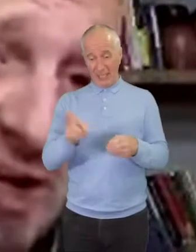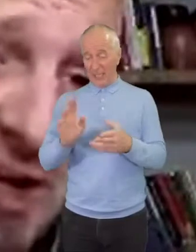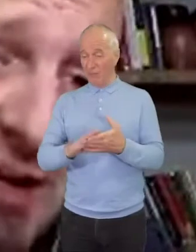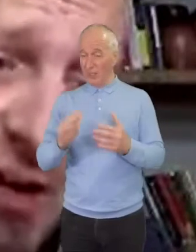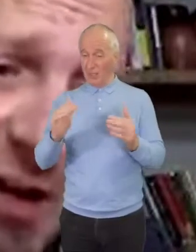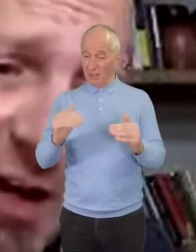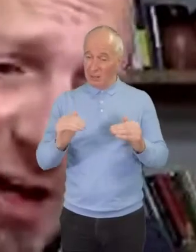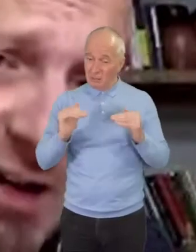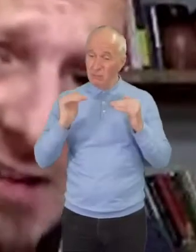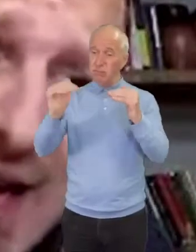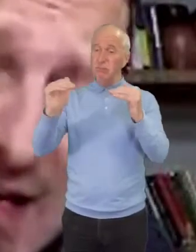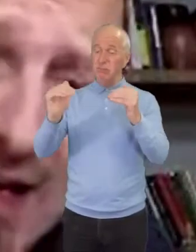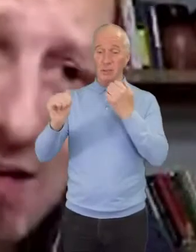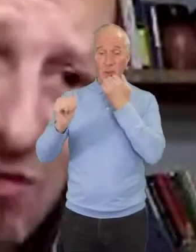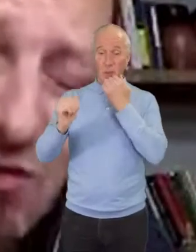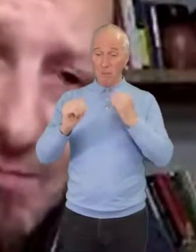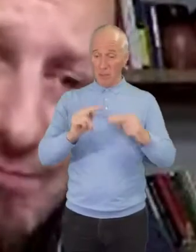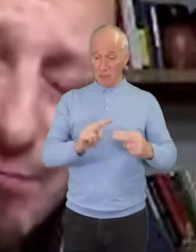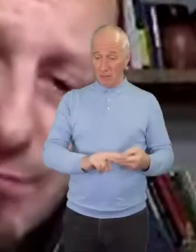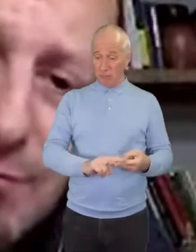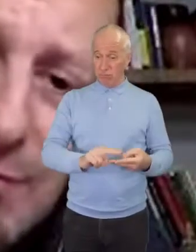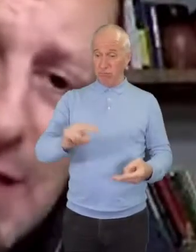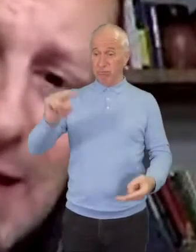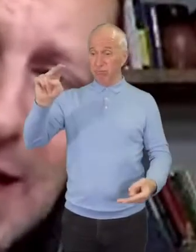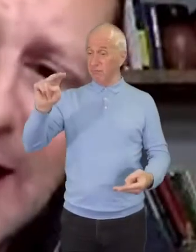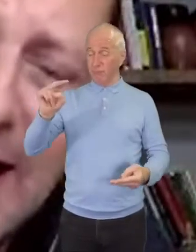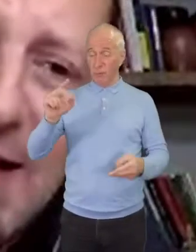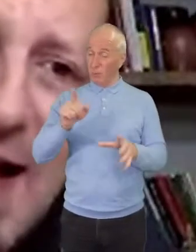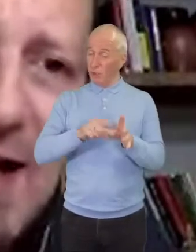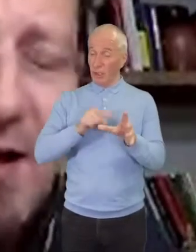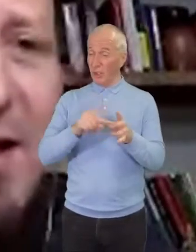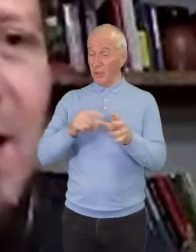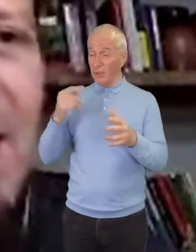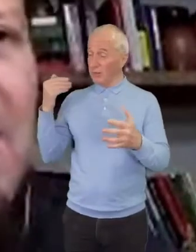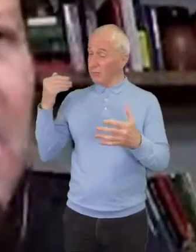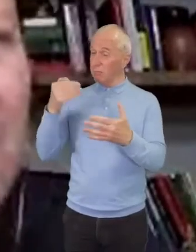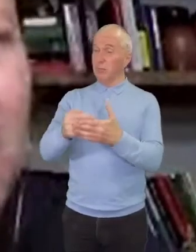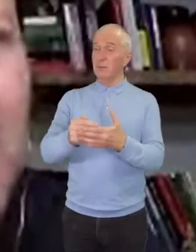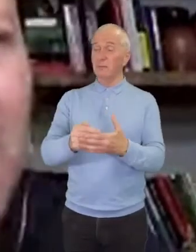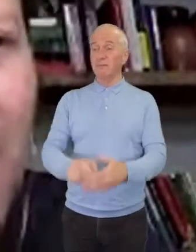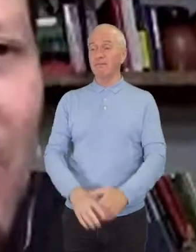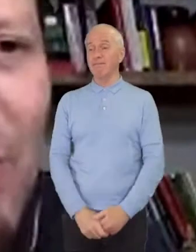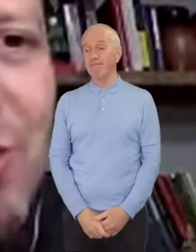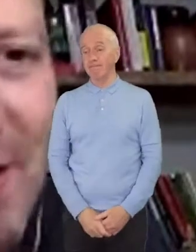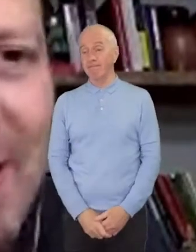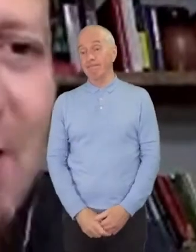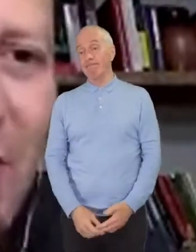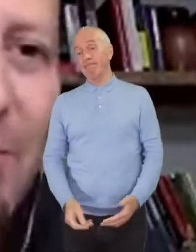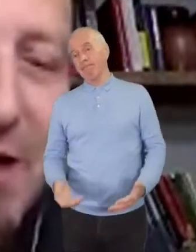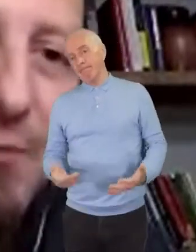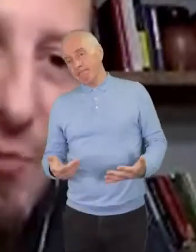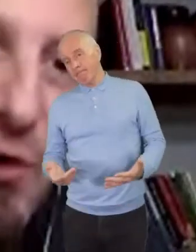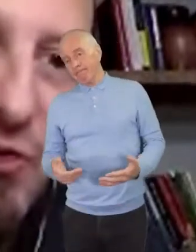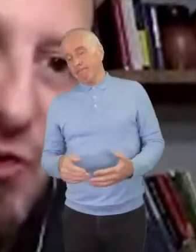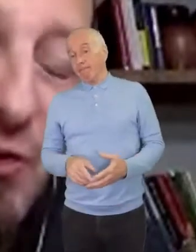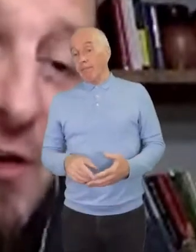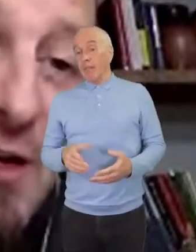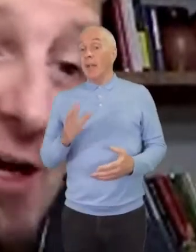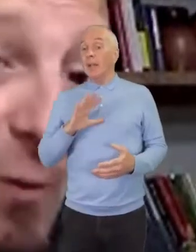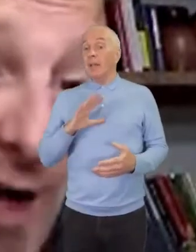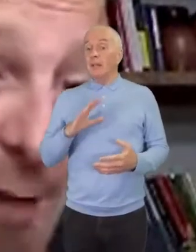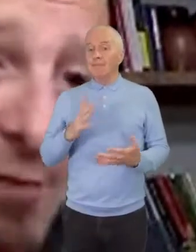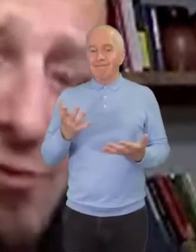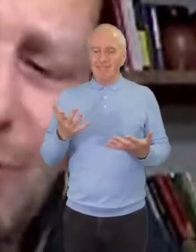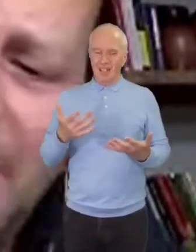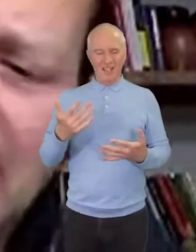we've seen in decades. And yet it doesn't become urgent until it becomes personal.